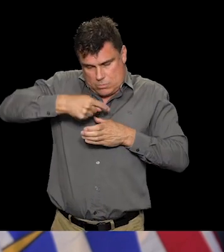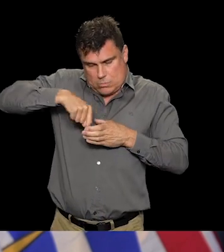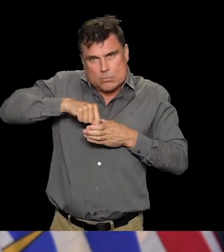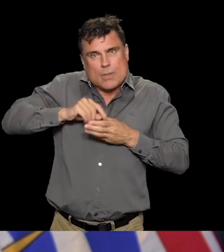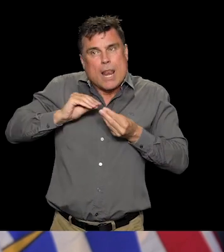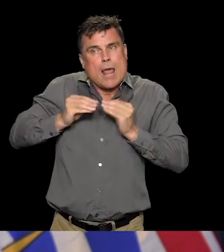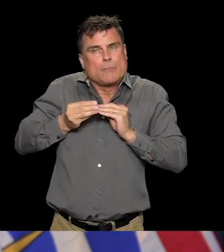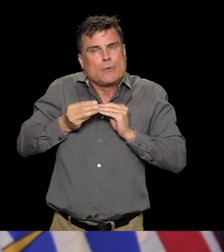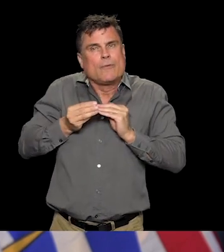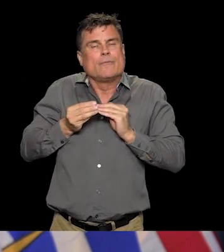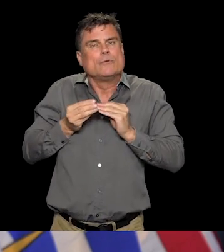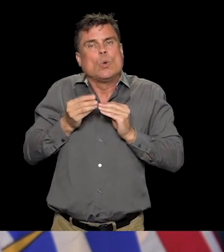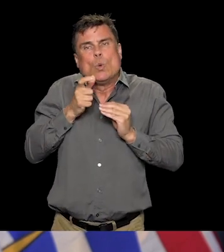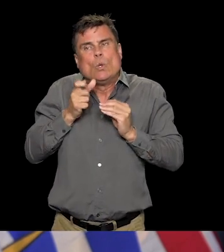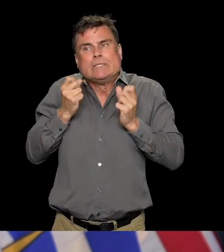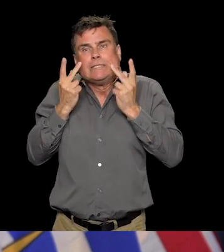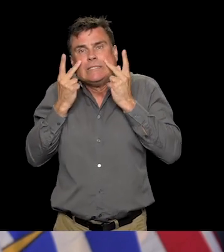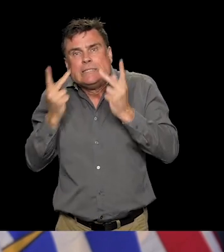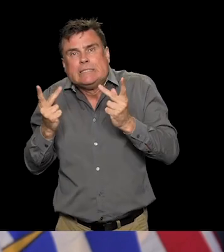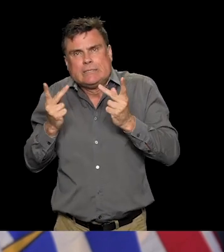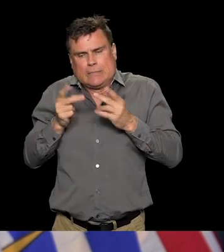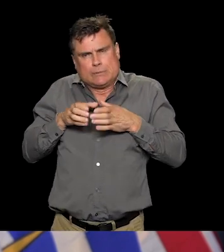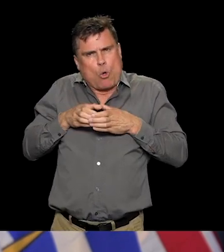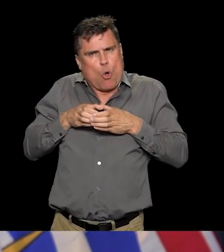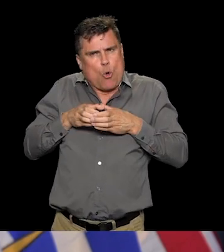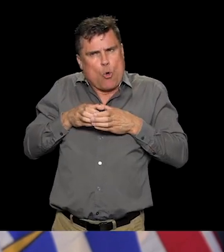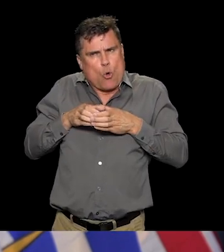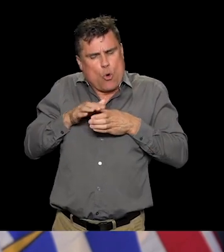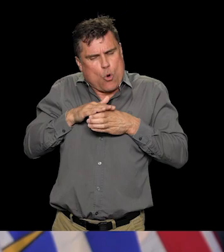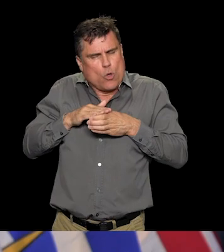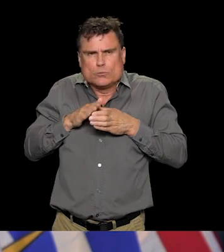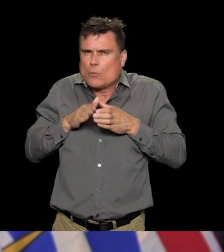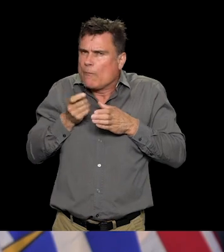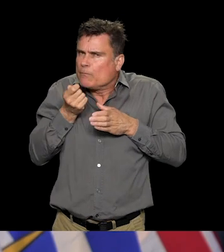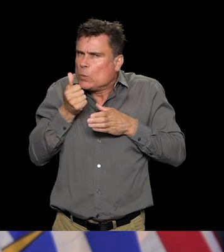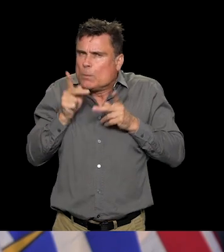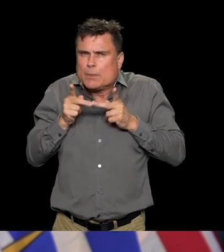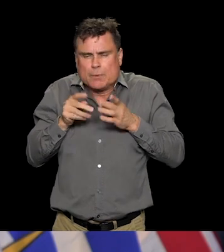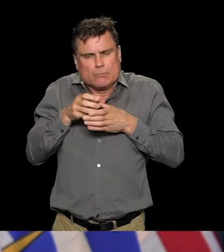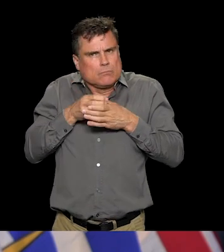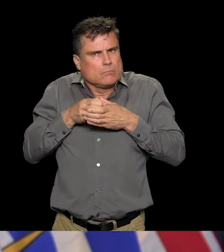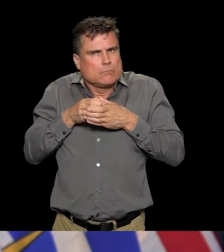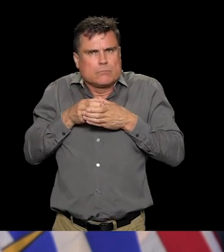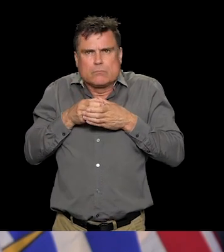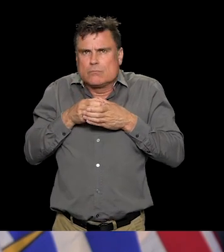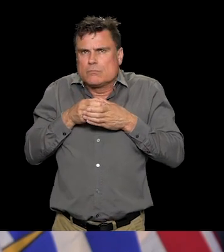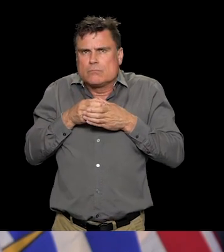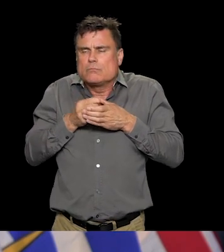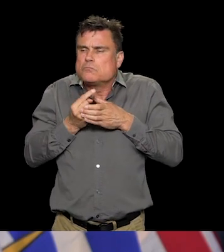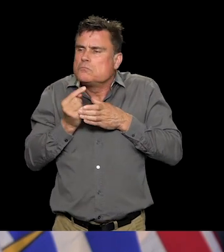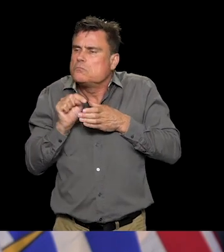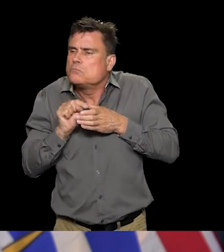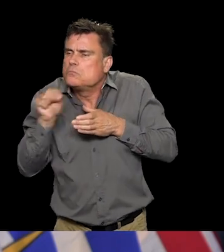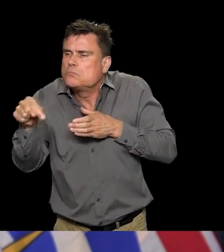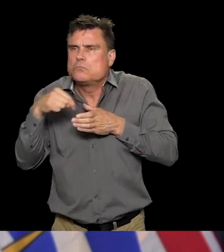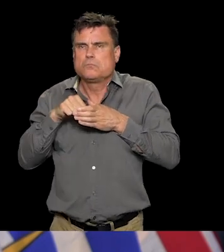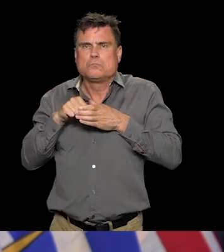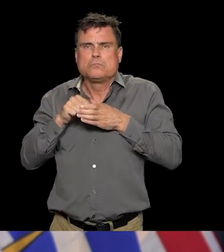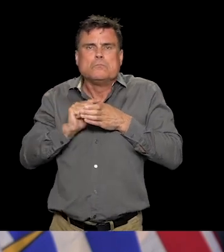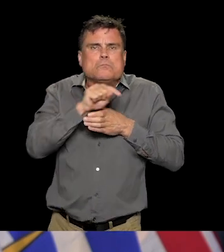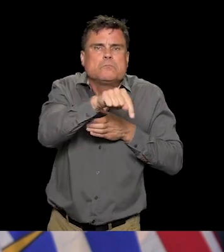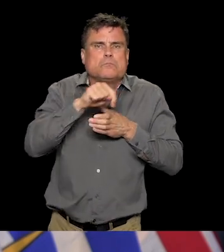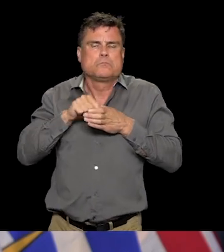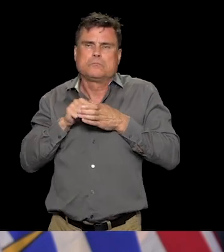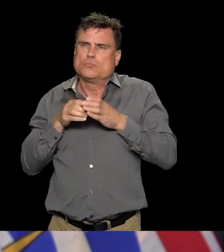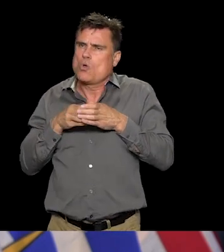these explosive outbreaks that can potentially happen. We know that people in our homes and people in our families, many